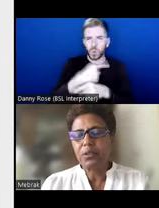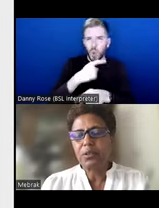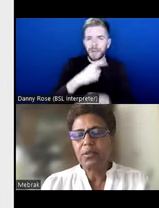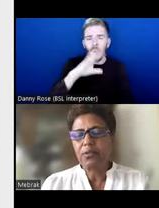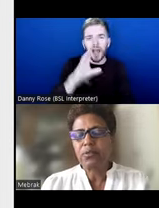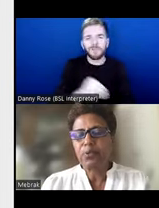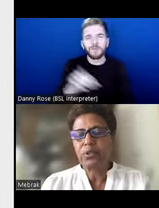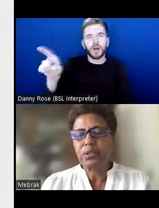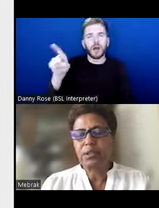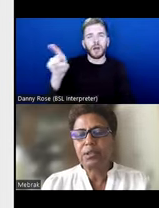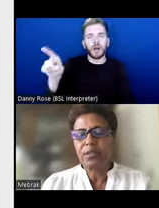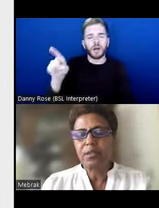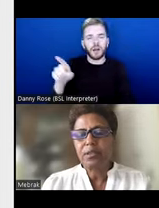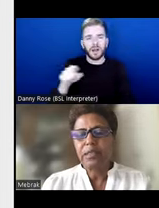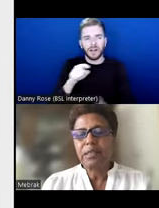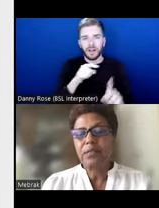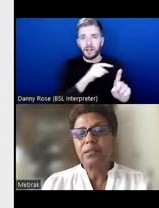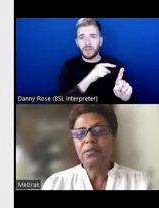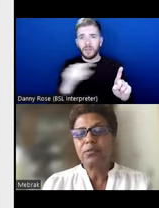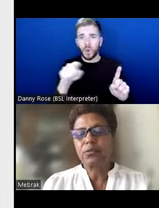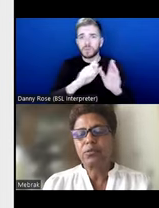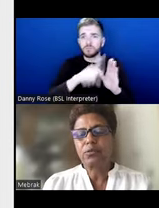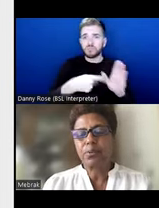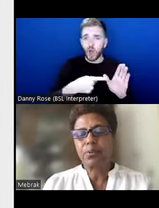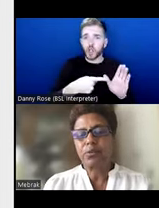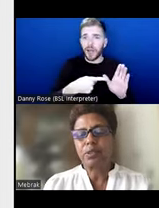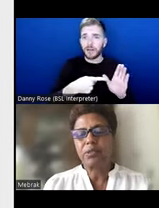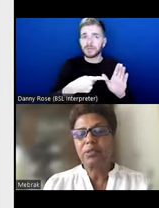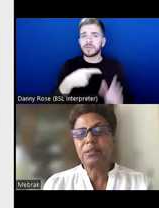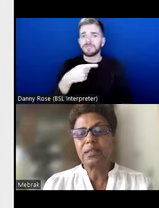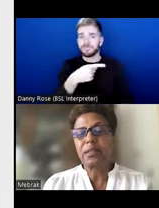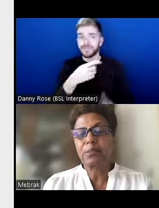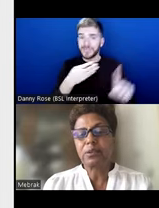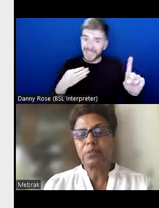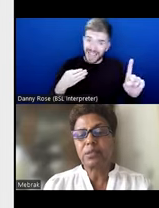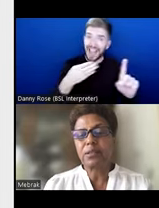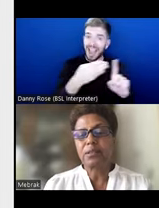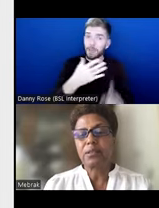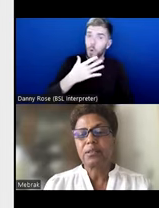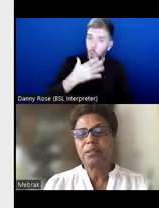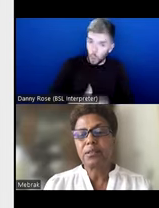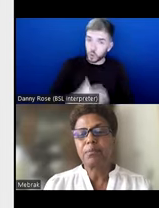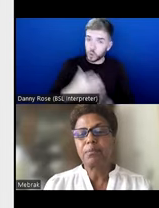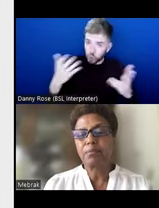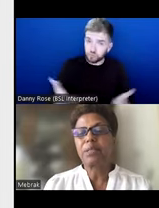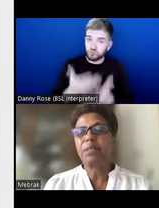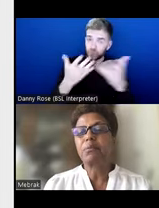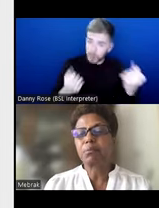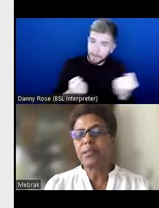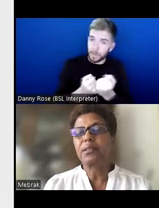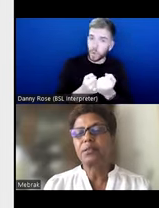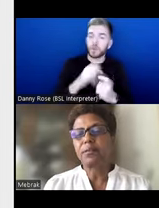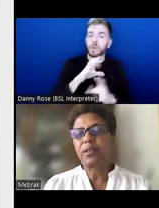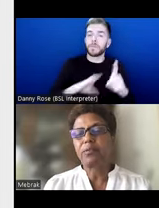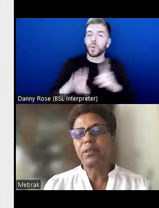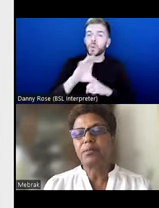even those projects that intended to support, intended to help the communities, they become a